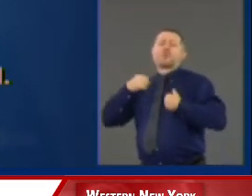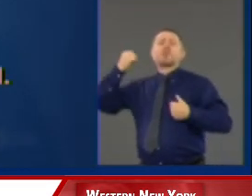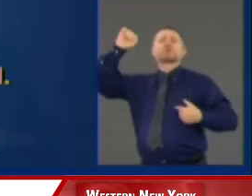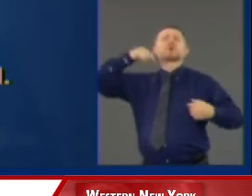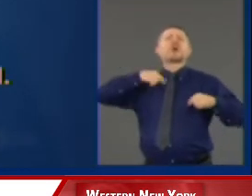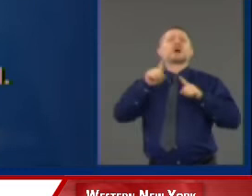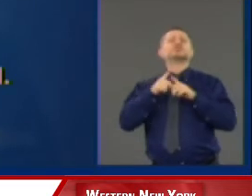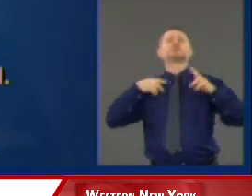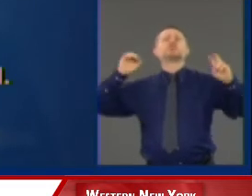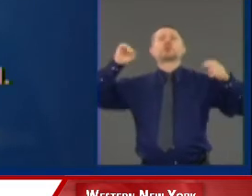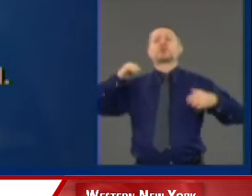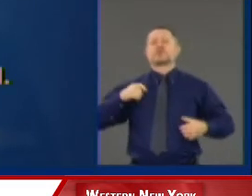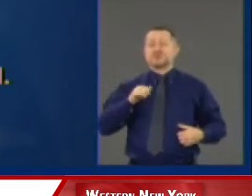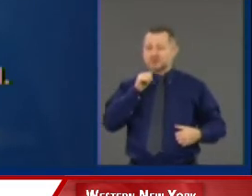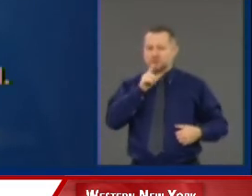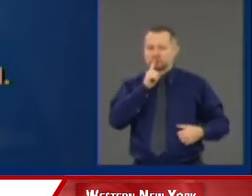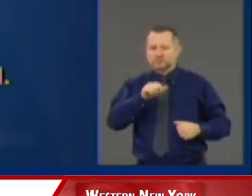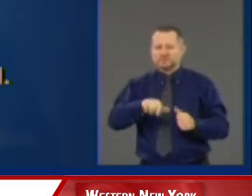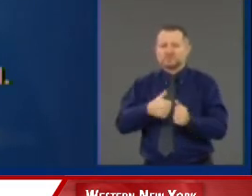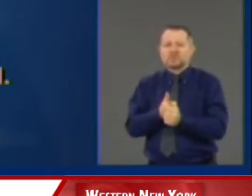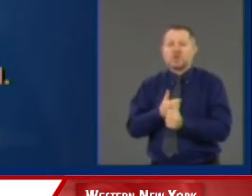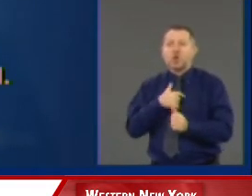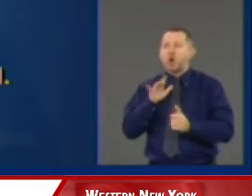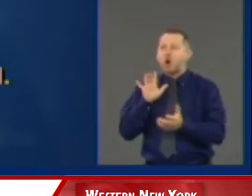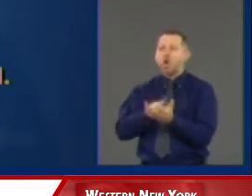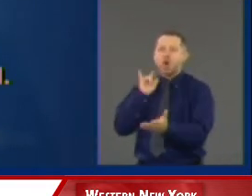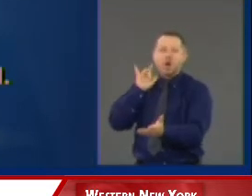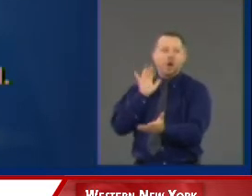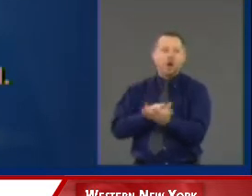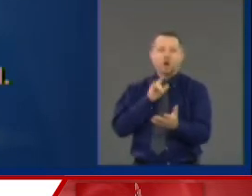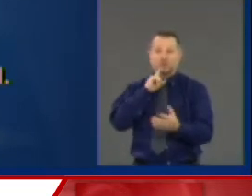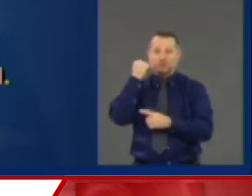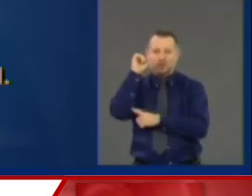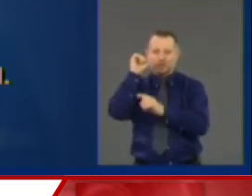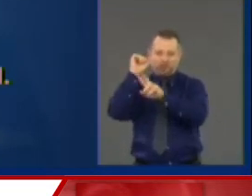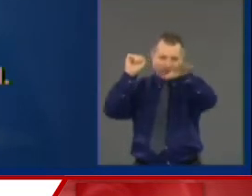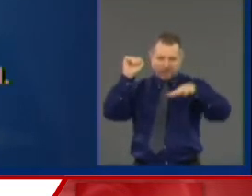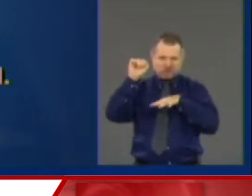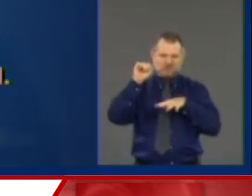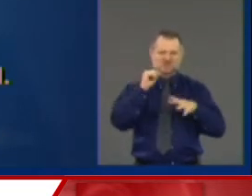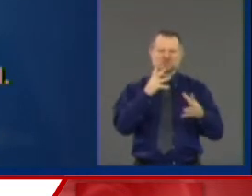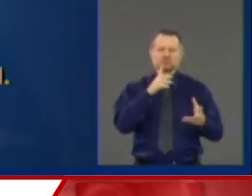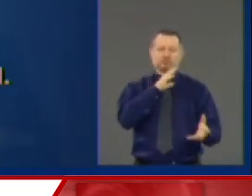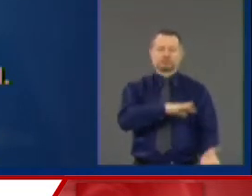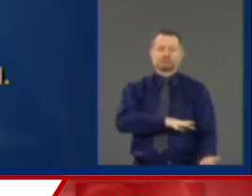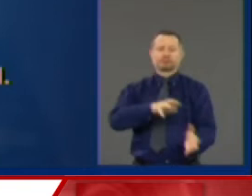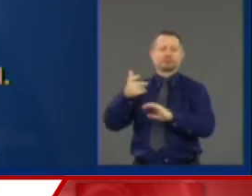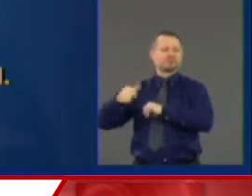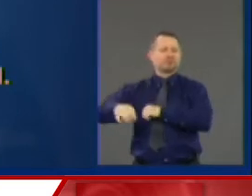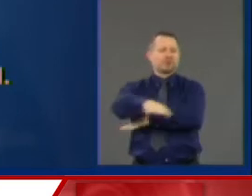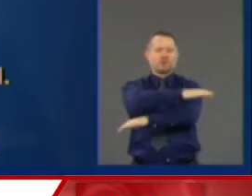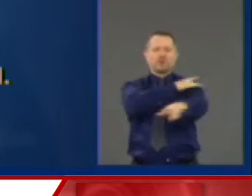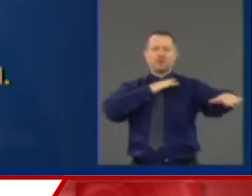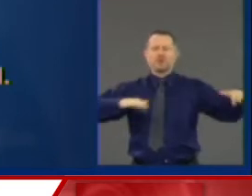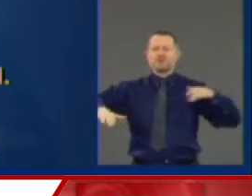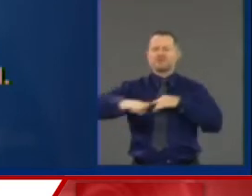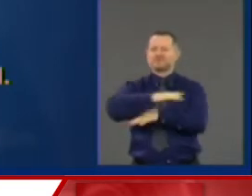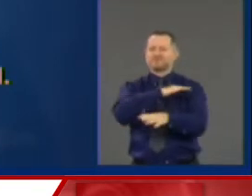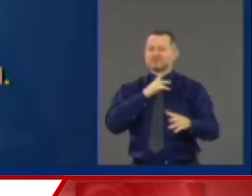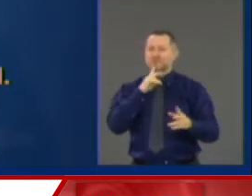want to sow the seeds of anarchy, who want to disrupt. By the way, there are people who want to steal.